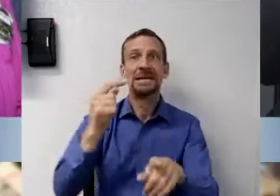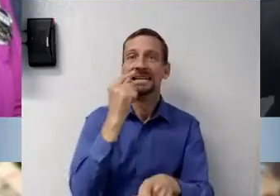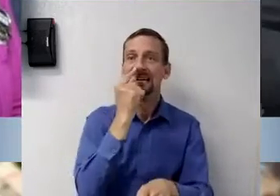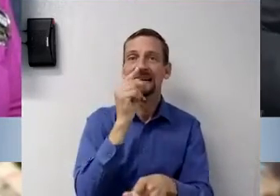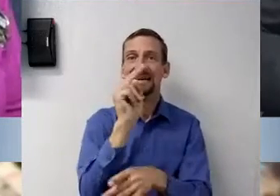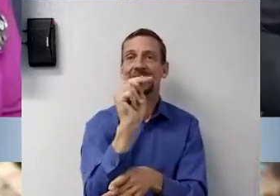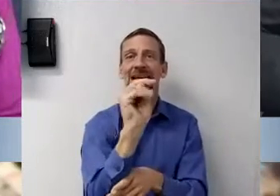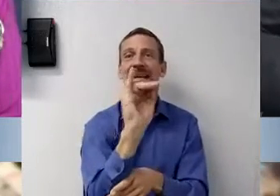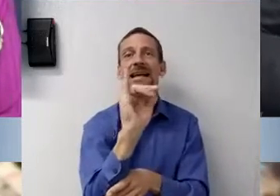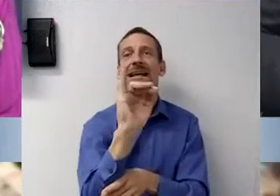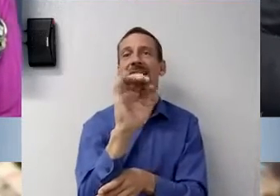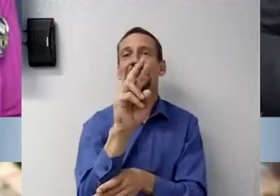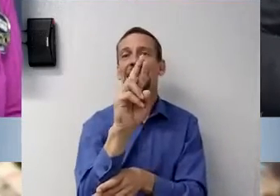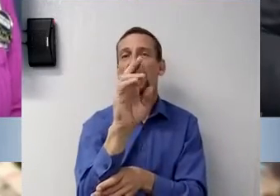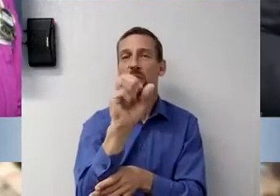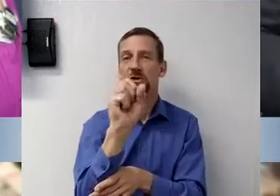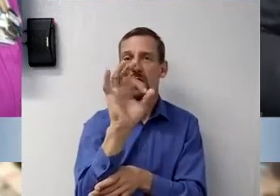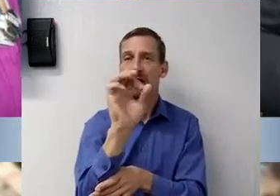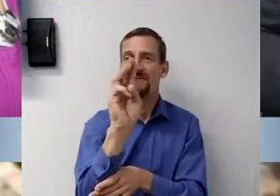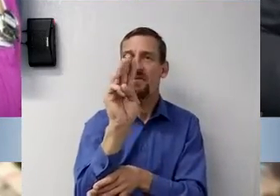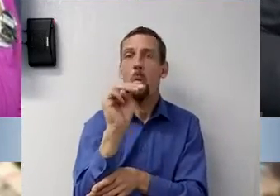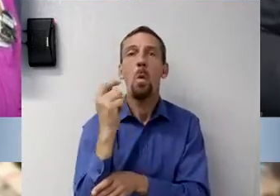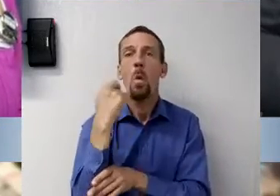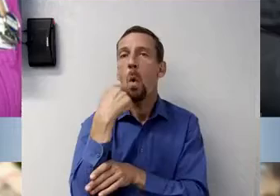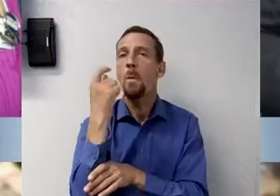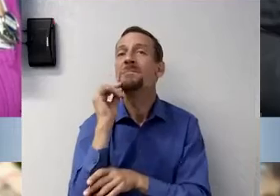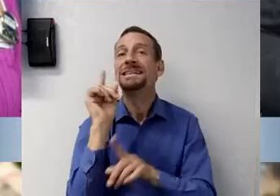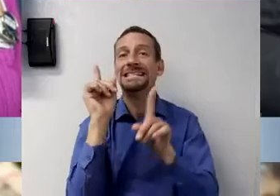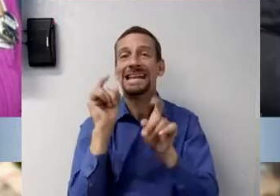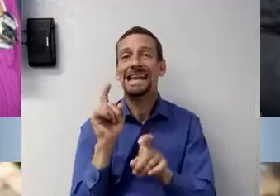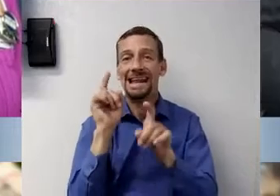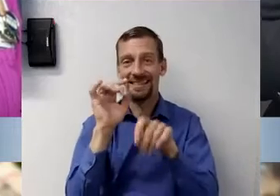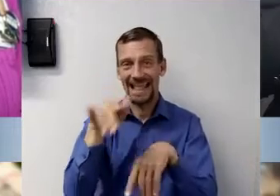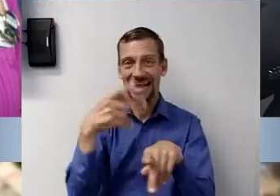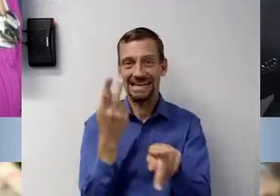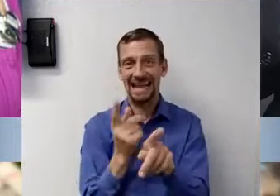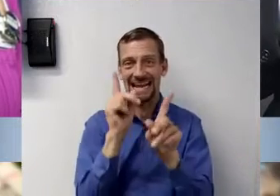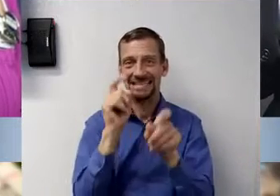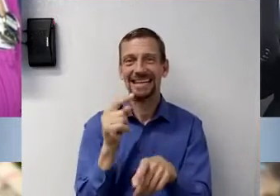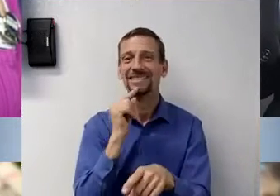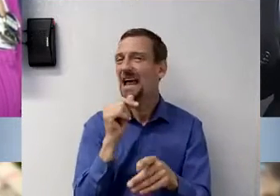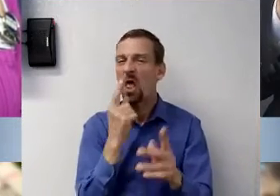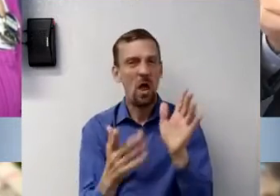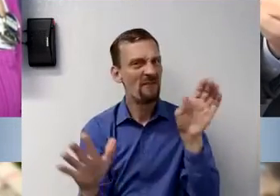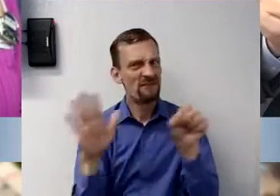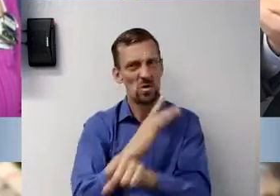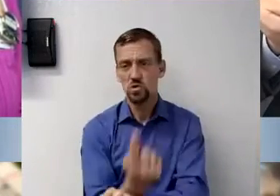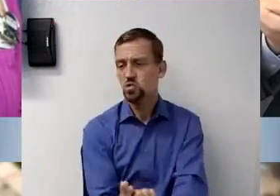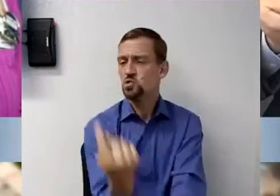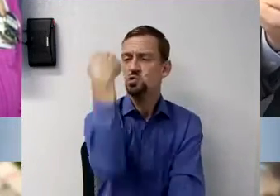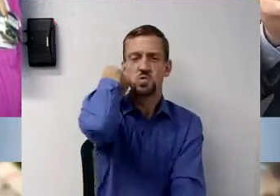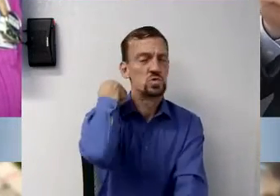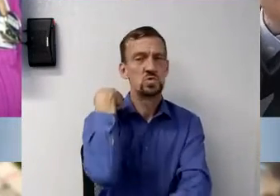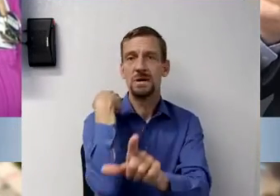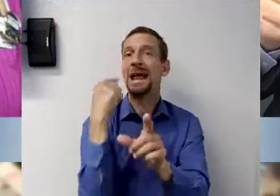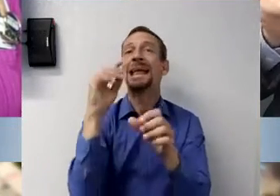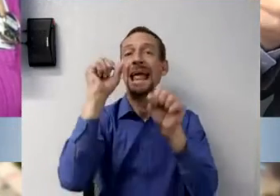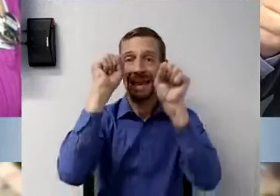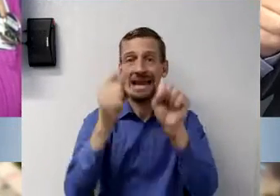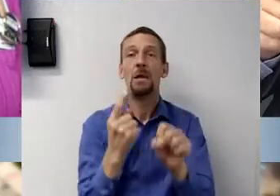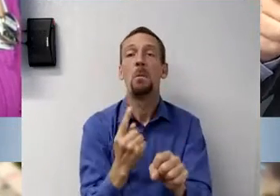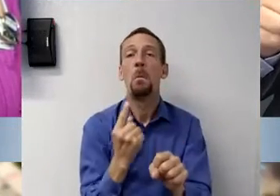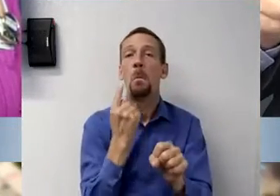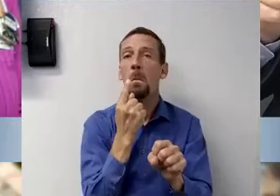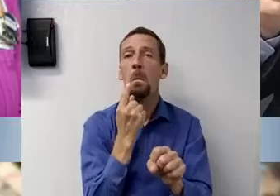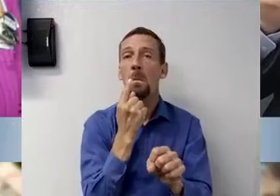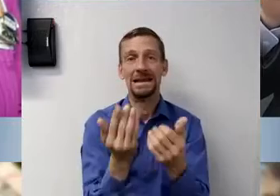form of, uh, of COVID test. Um, and it, it sounds like it's in huge